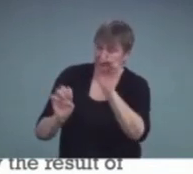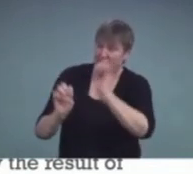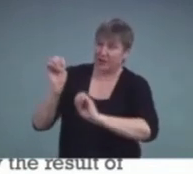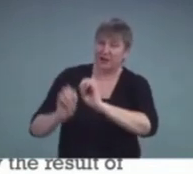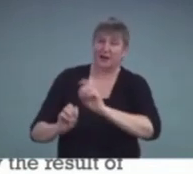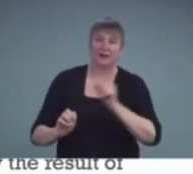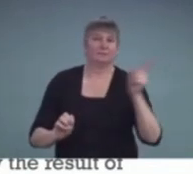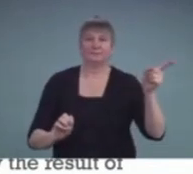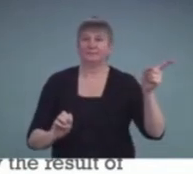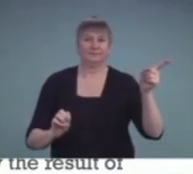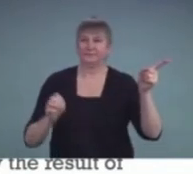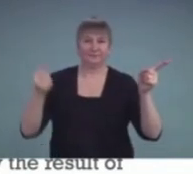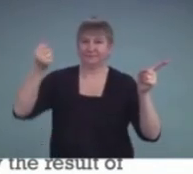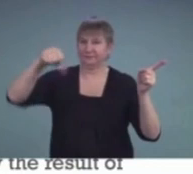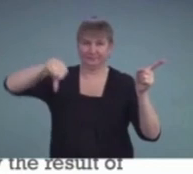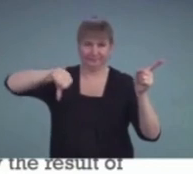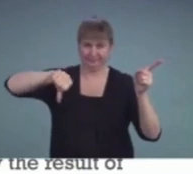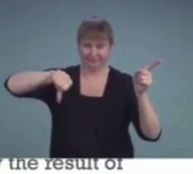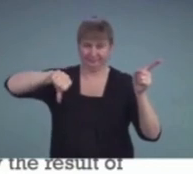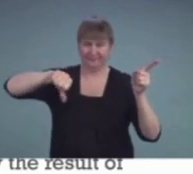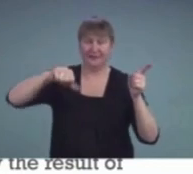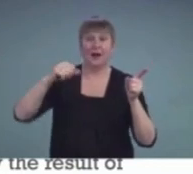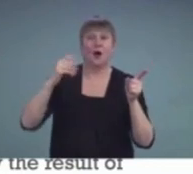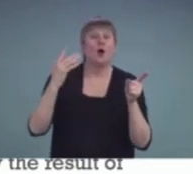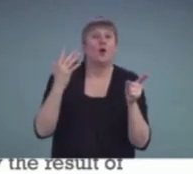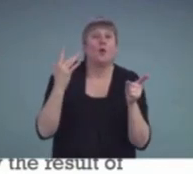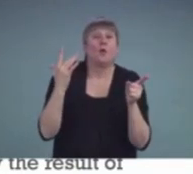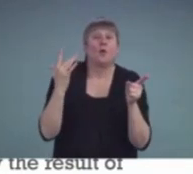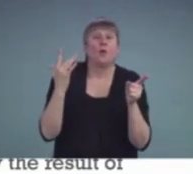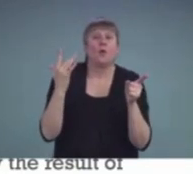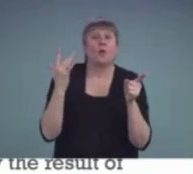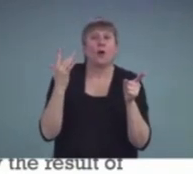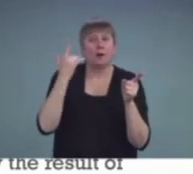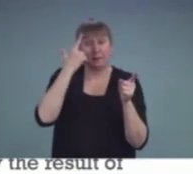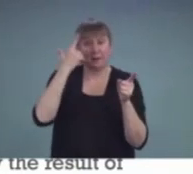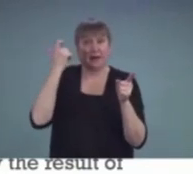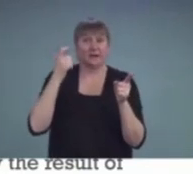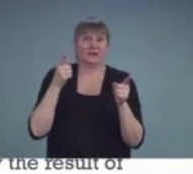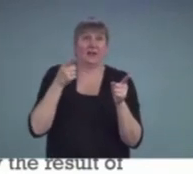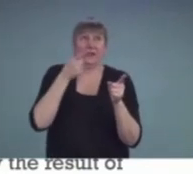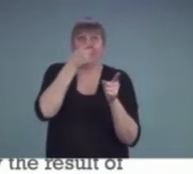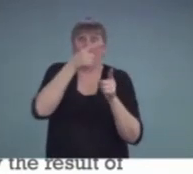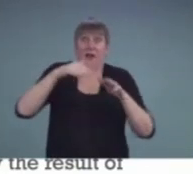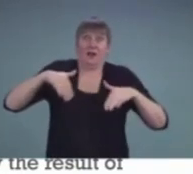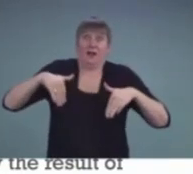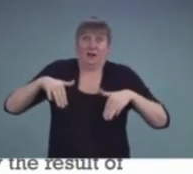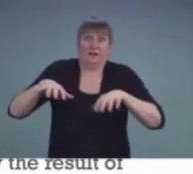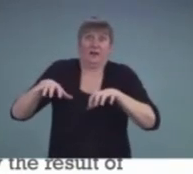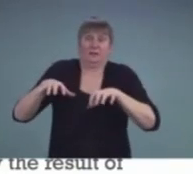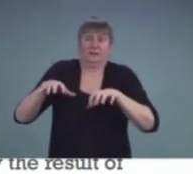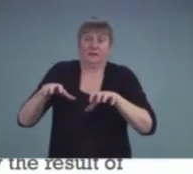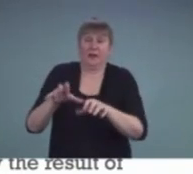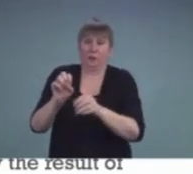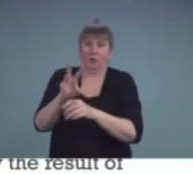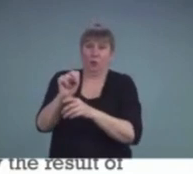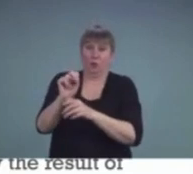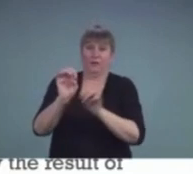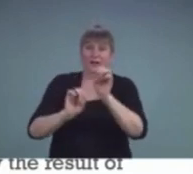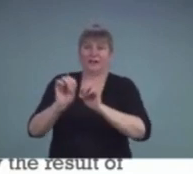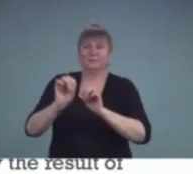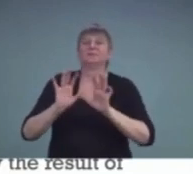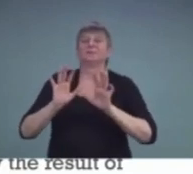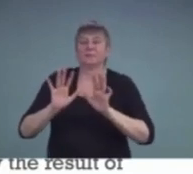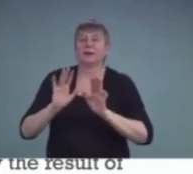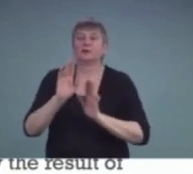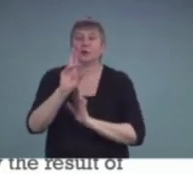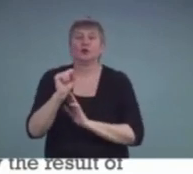denied that because they had not conducted their own evaluations in those areas. And the way it works in the U